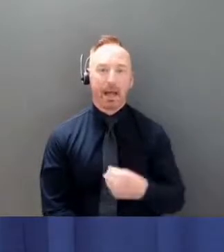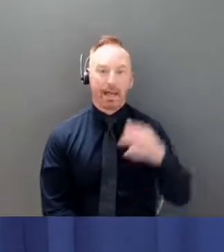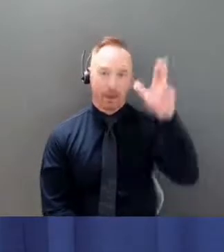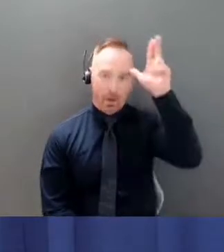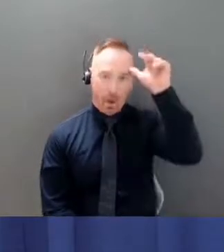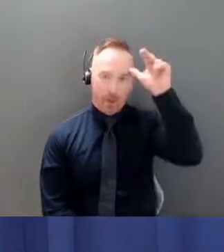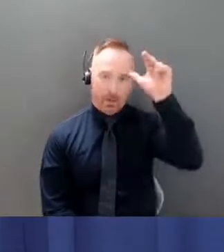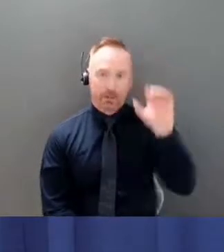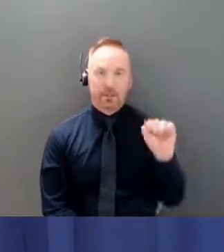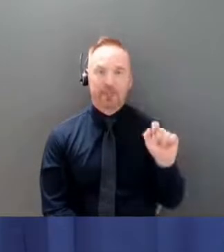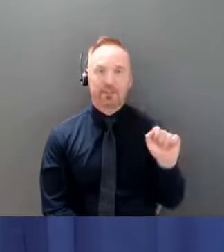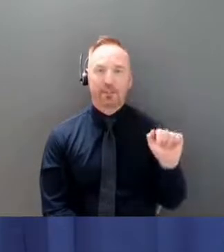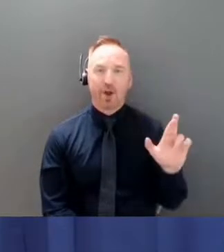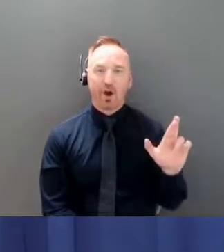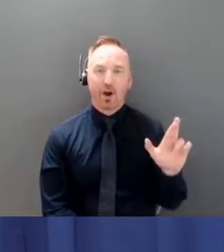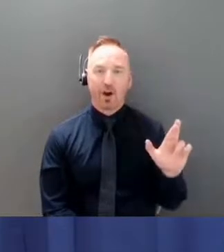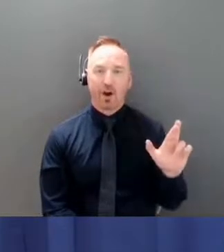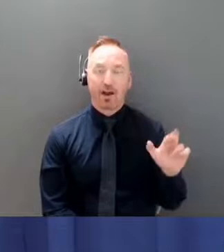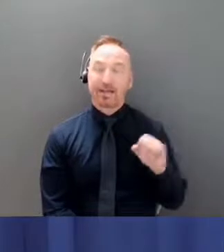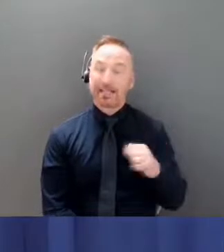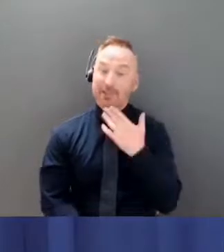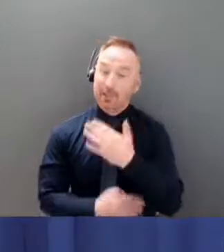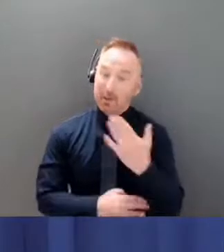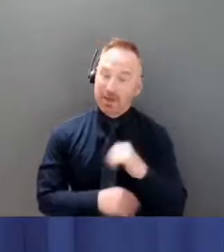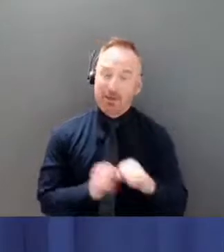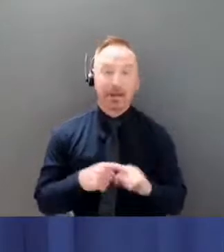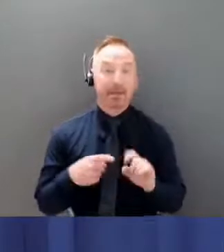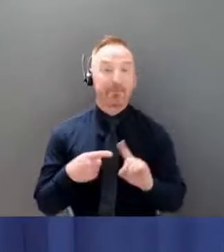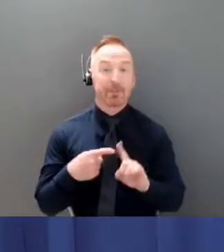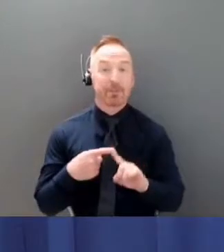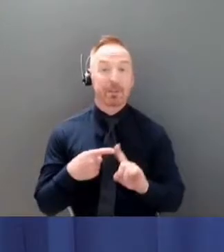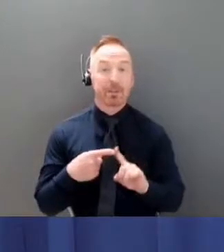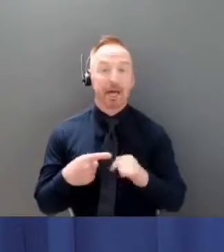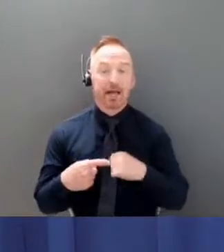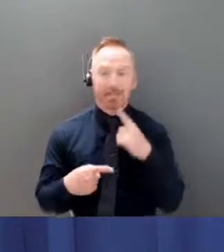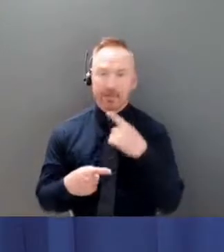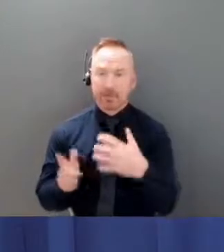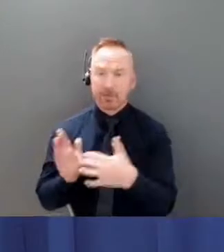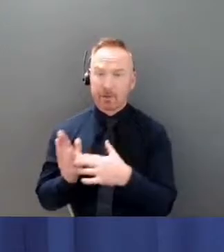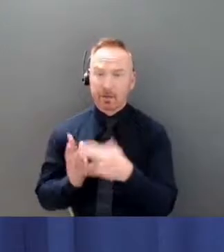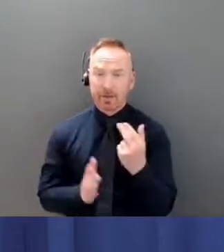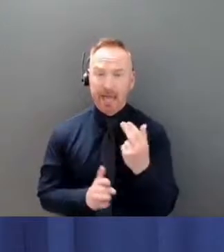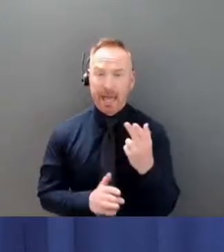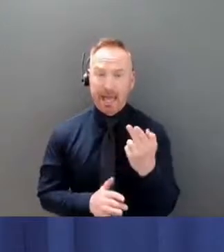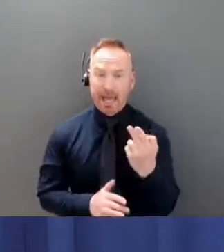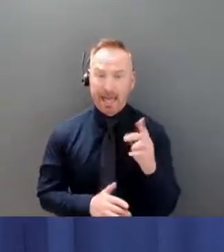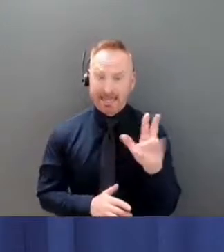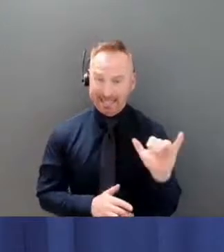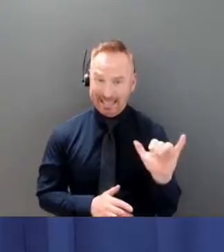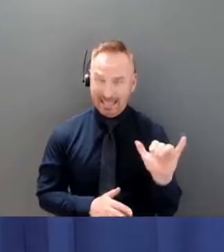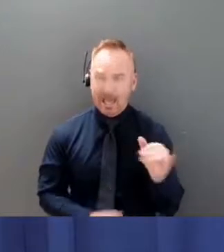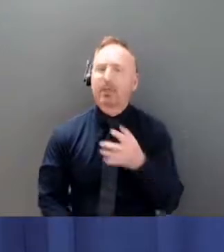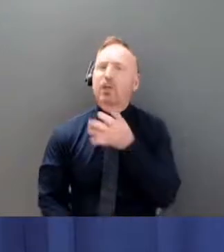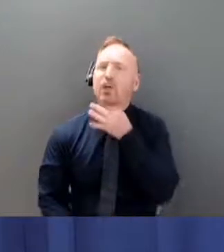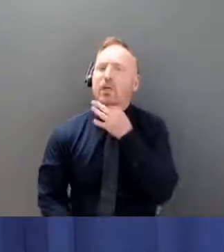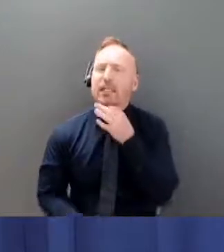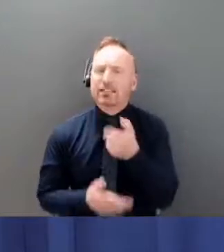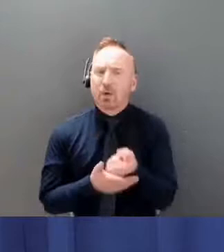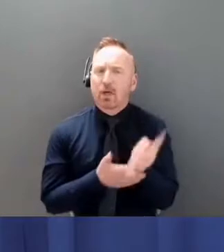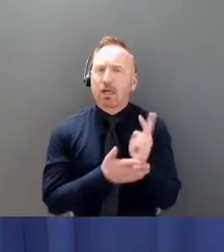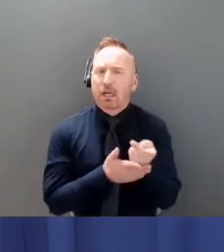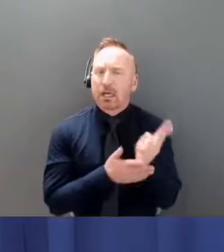yes good morning um my first question is probably more for dr hanley i've been curious for a couple of weeks now watching this develop